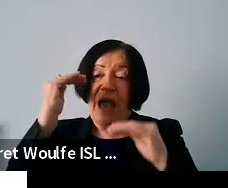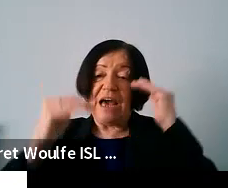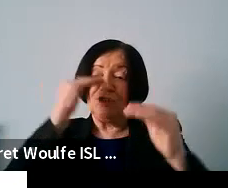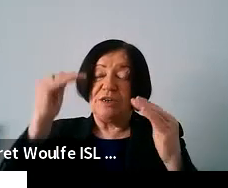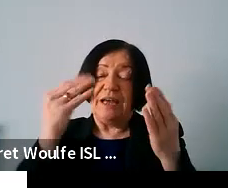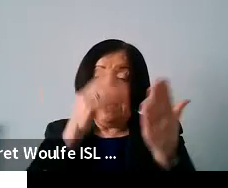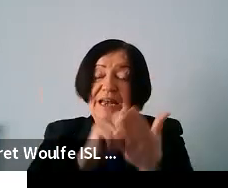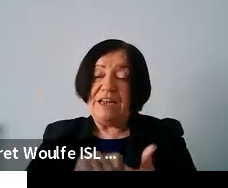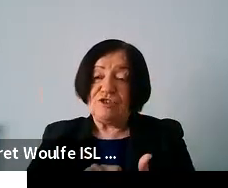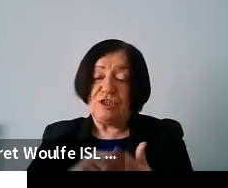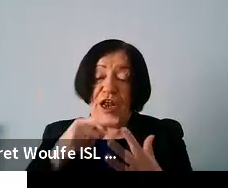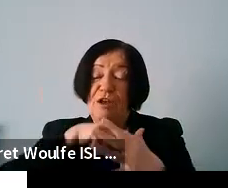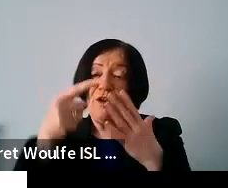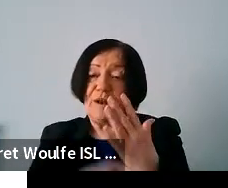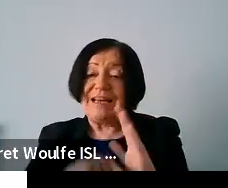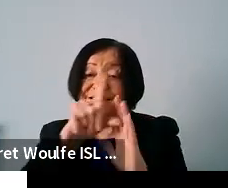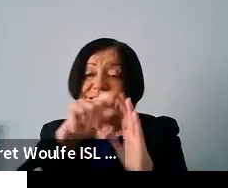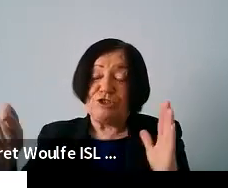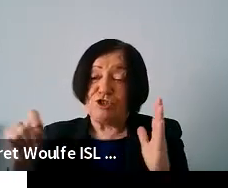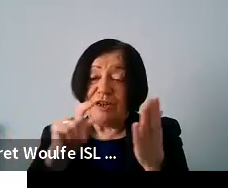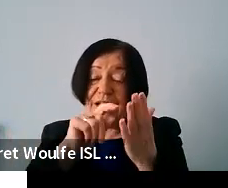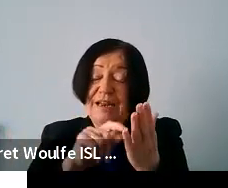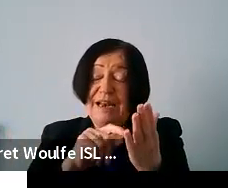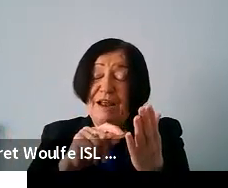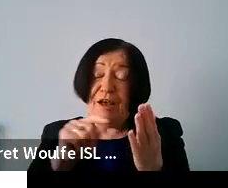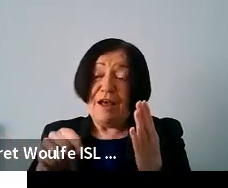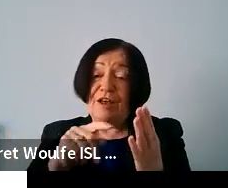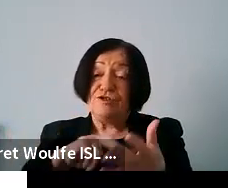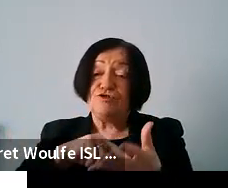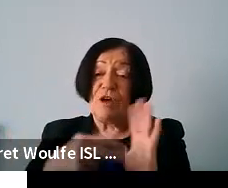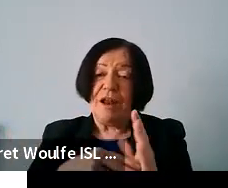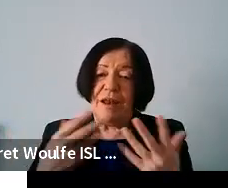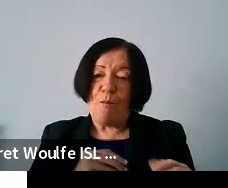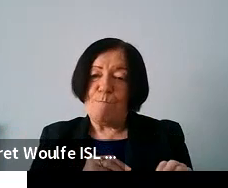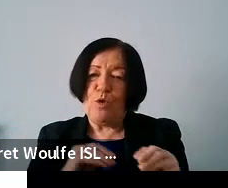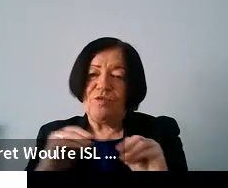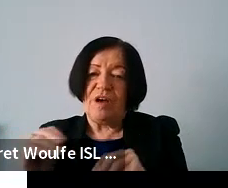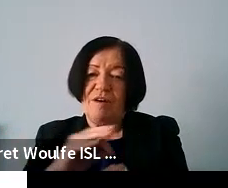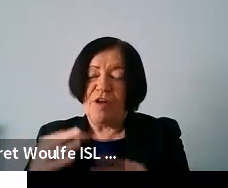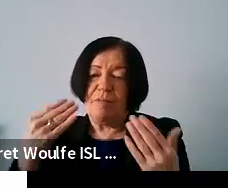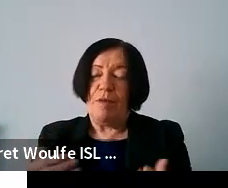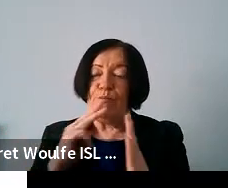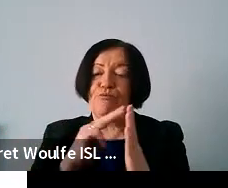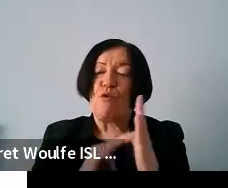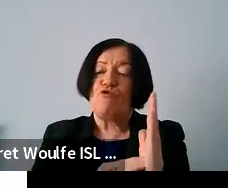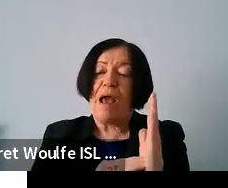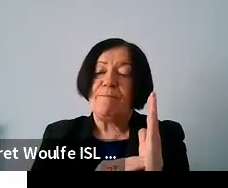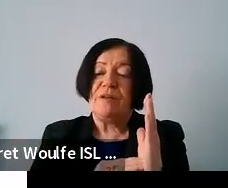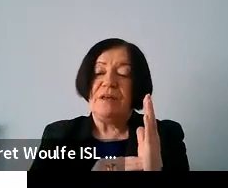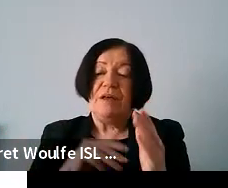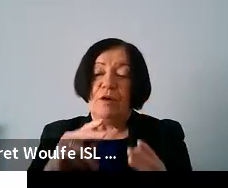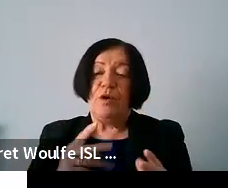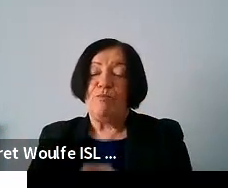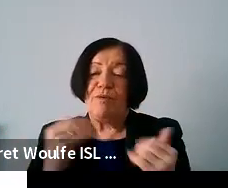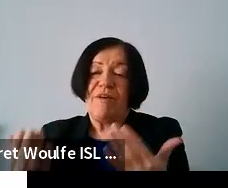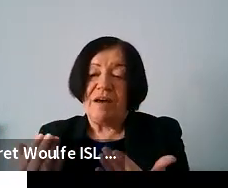numeracy and digital literacy strategy which really kind of moves forward from the existing programs and it's going to provide